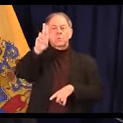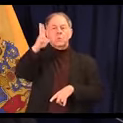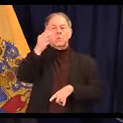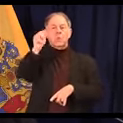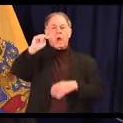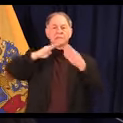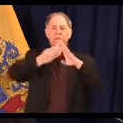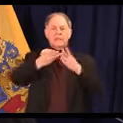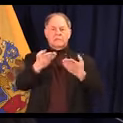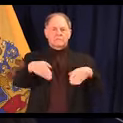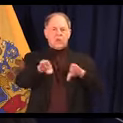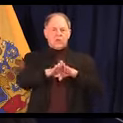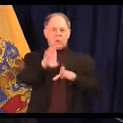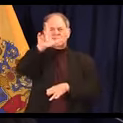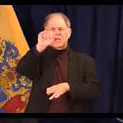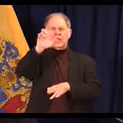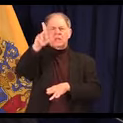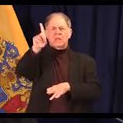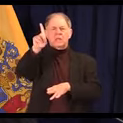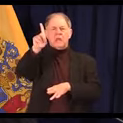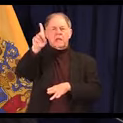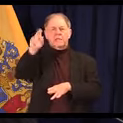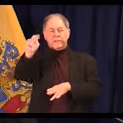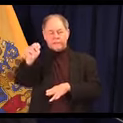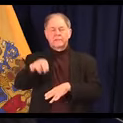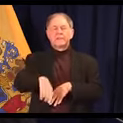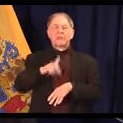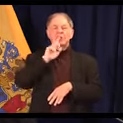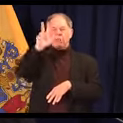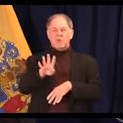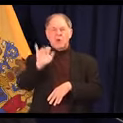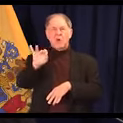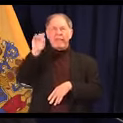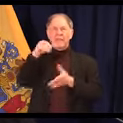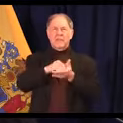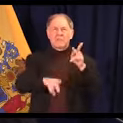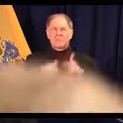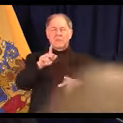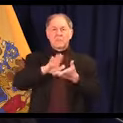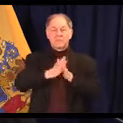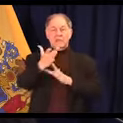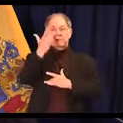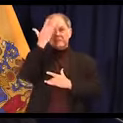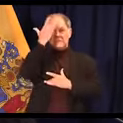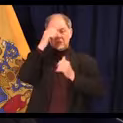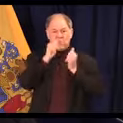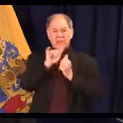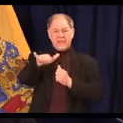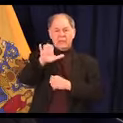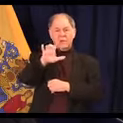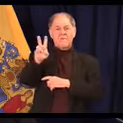city have closed. About three quarters of the 80,000 people who became sick with COVID